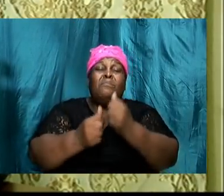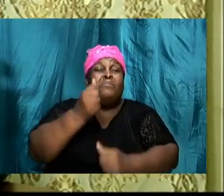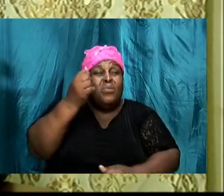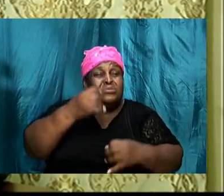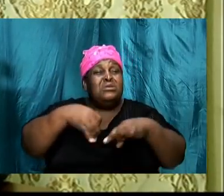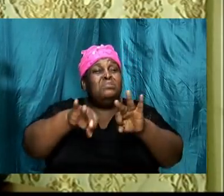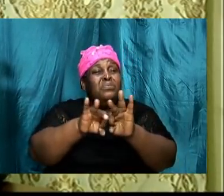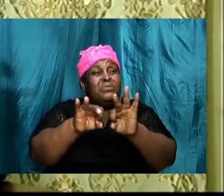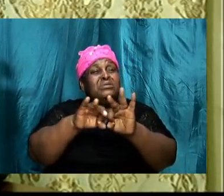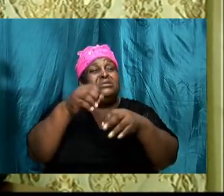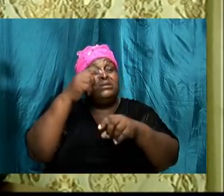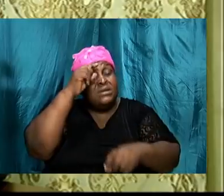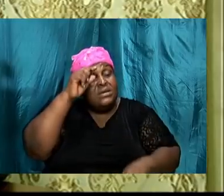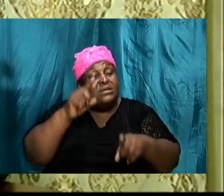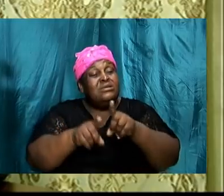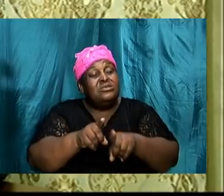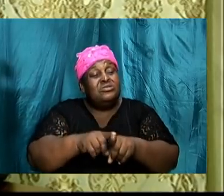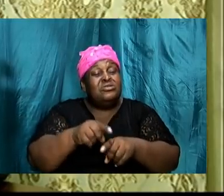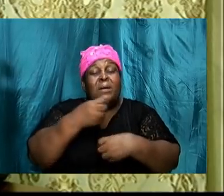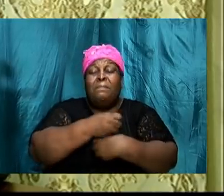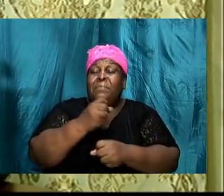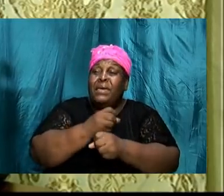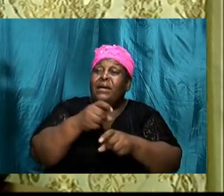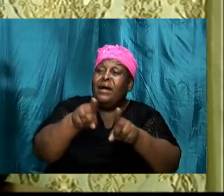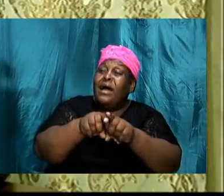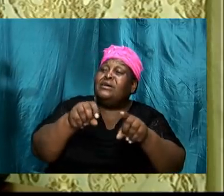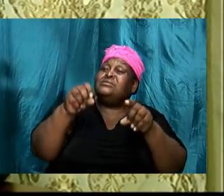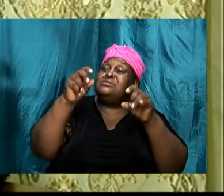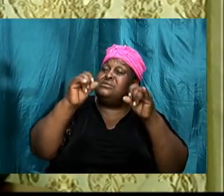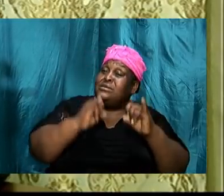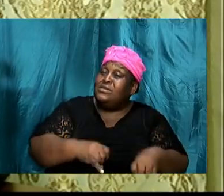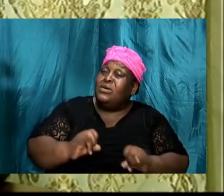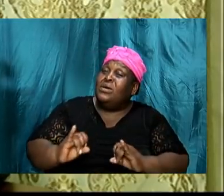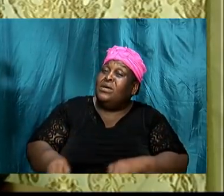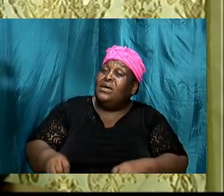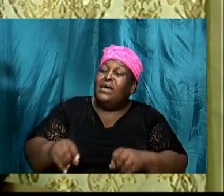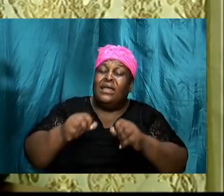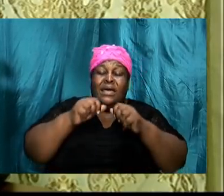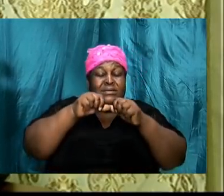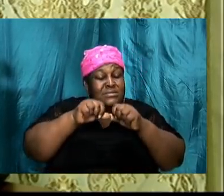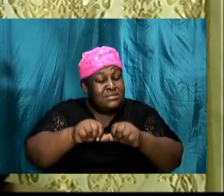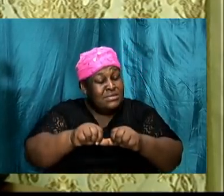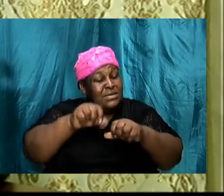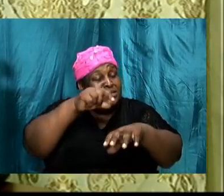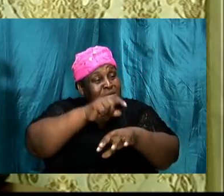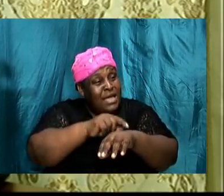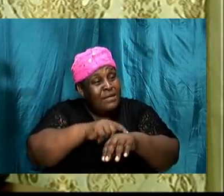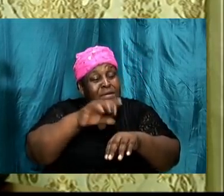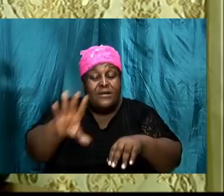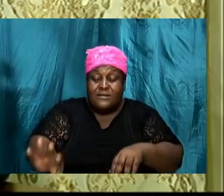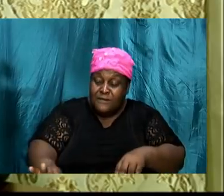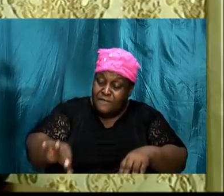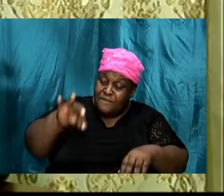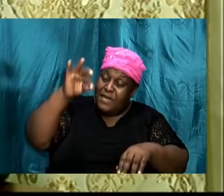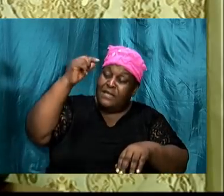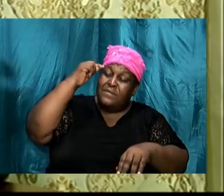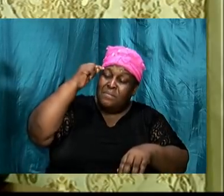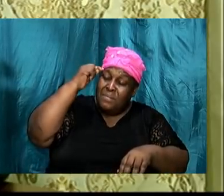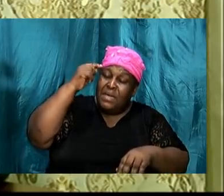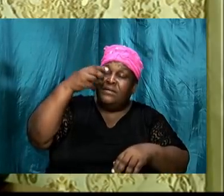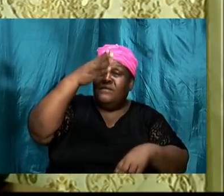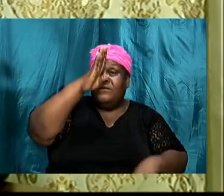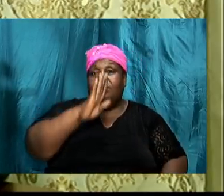decisions that we can make as individuals and I spend the time to find the mind of God